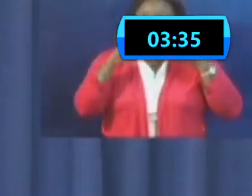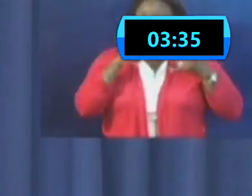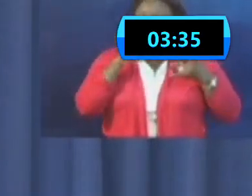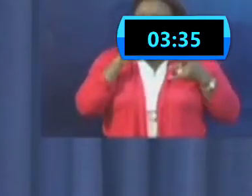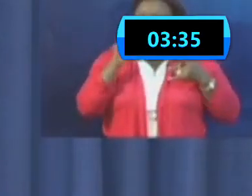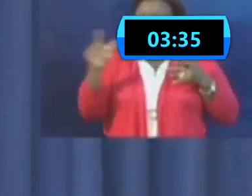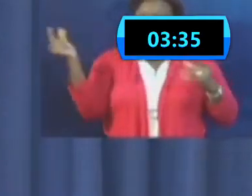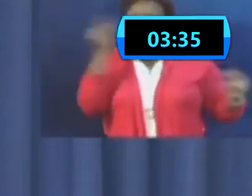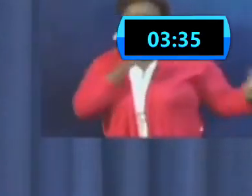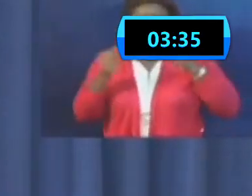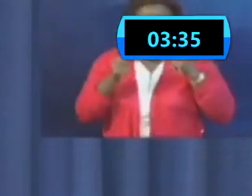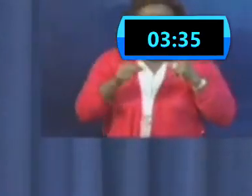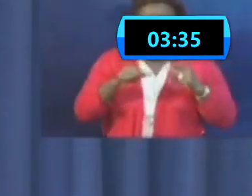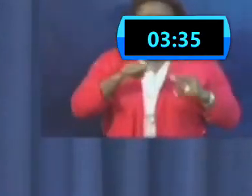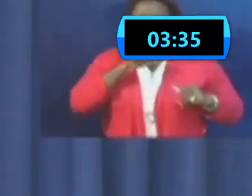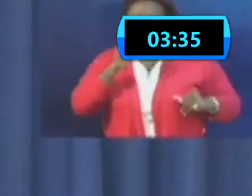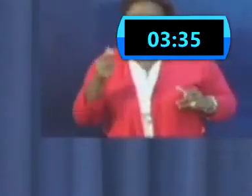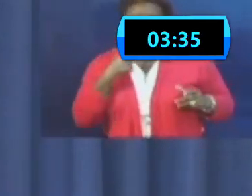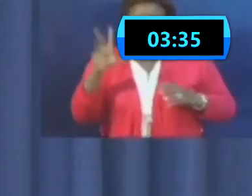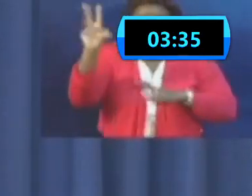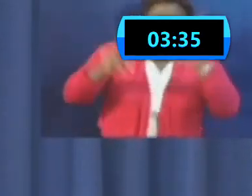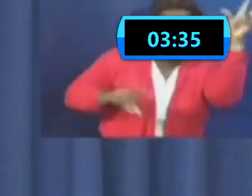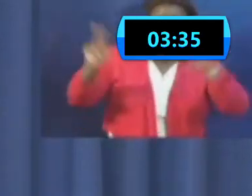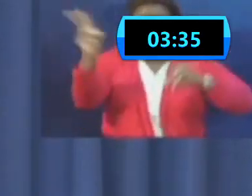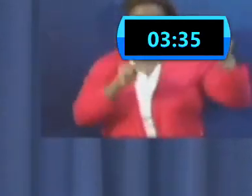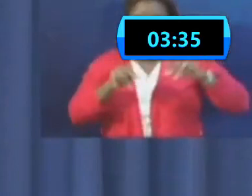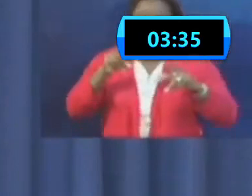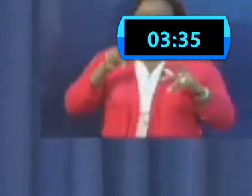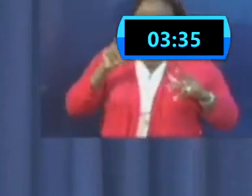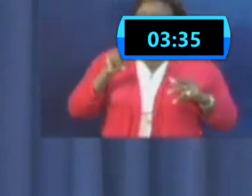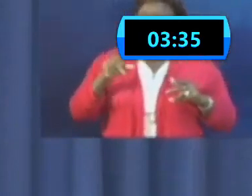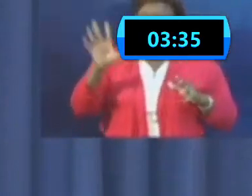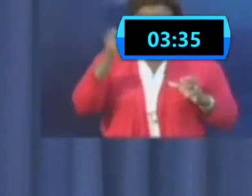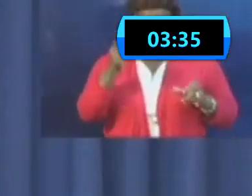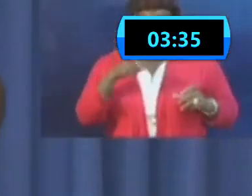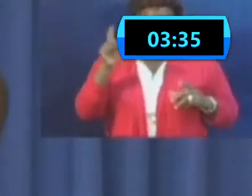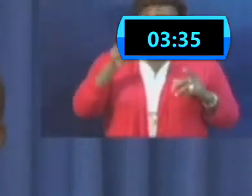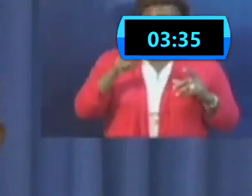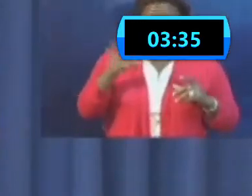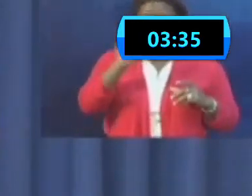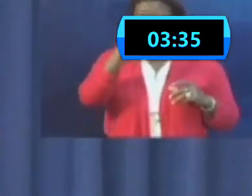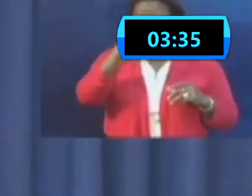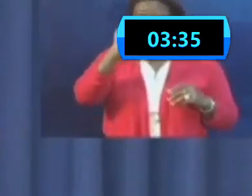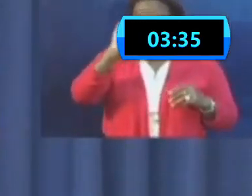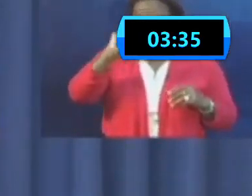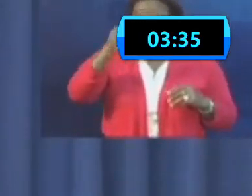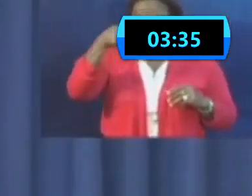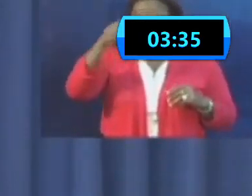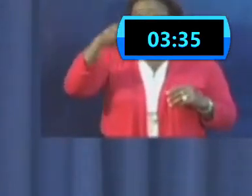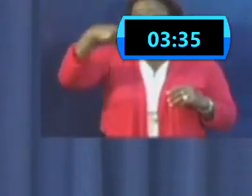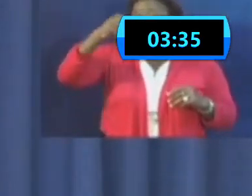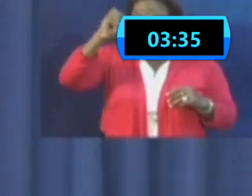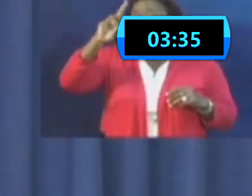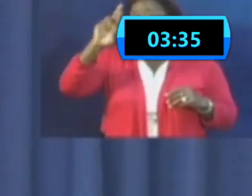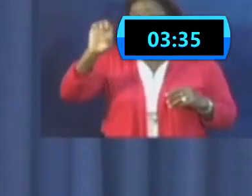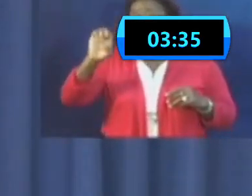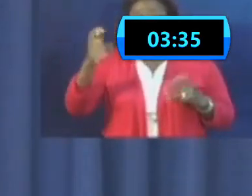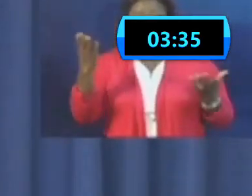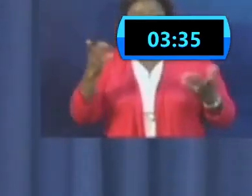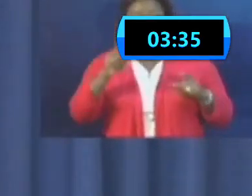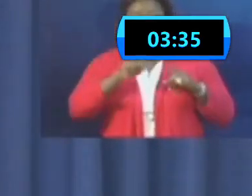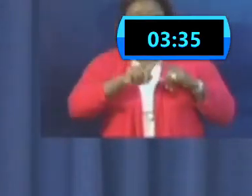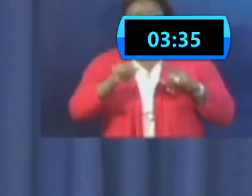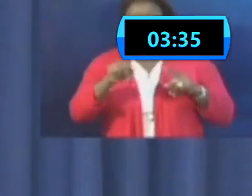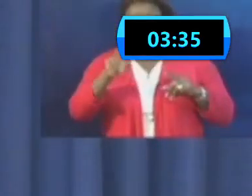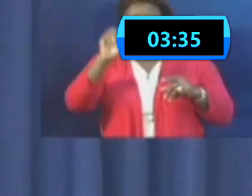We always compare ourselves to Singapore. We're supposed to be like Singapore in our economic development. We're supposed to be like Singapore in our governmental management.